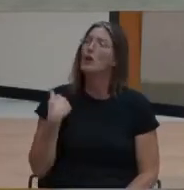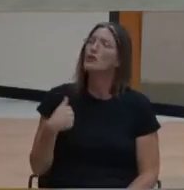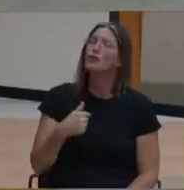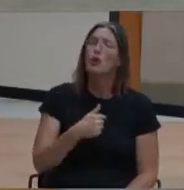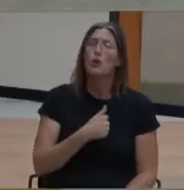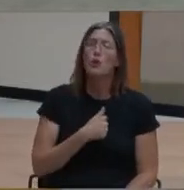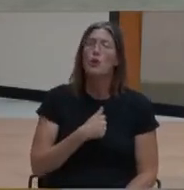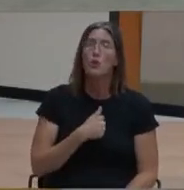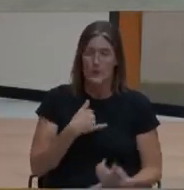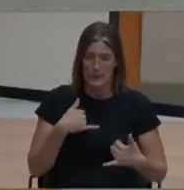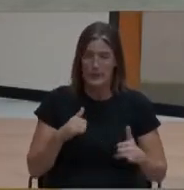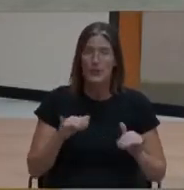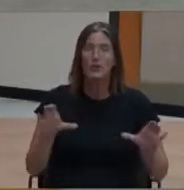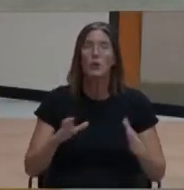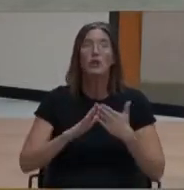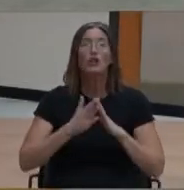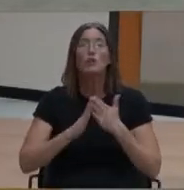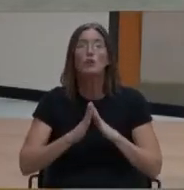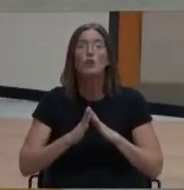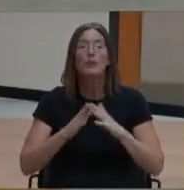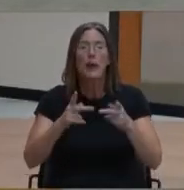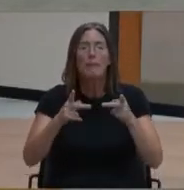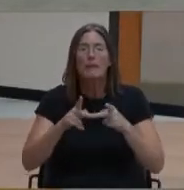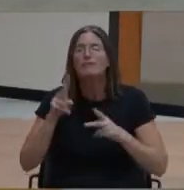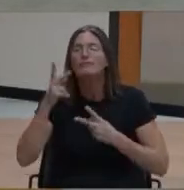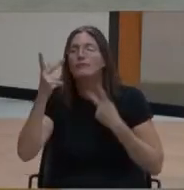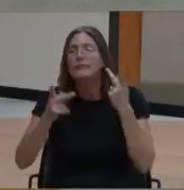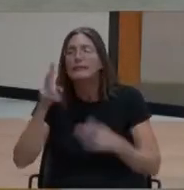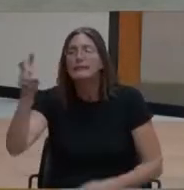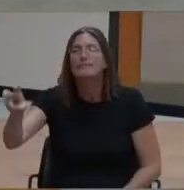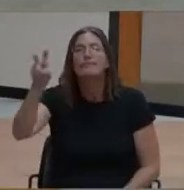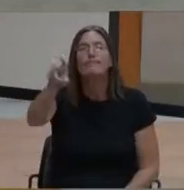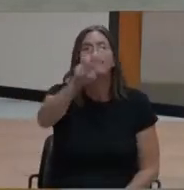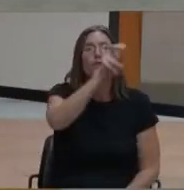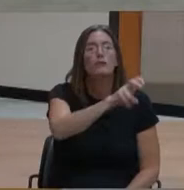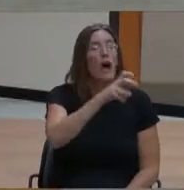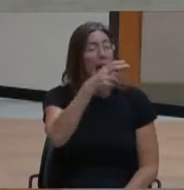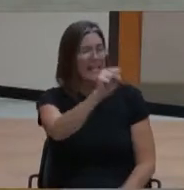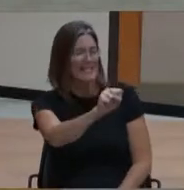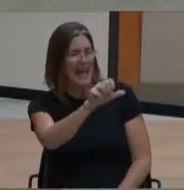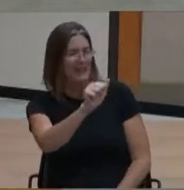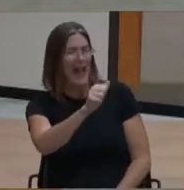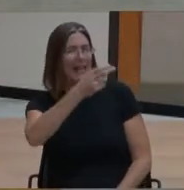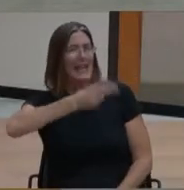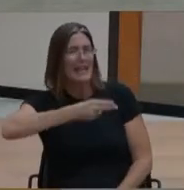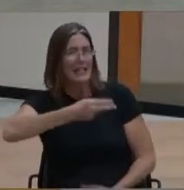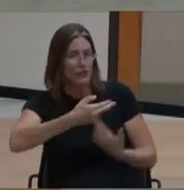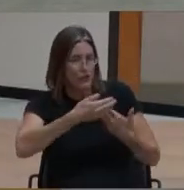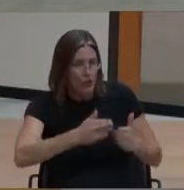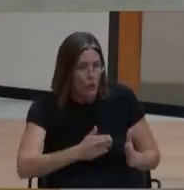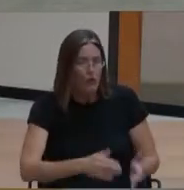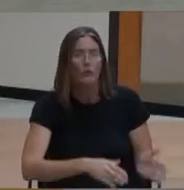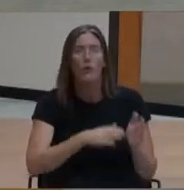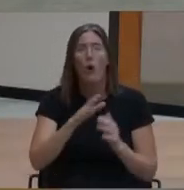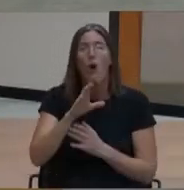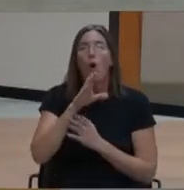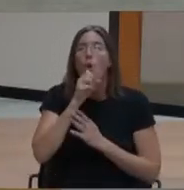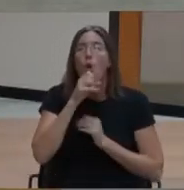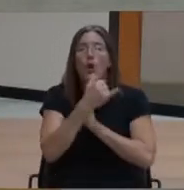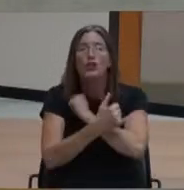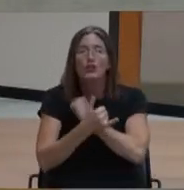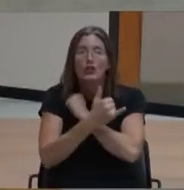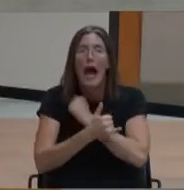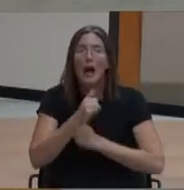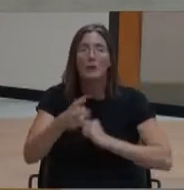In October, we have visited places like the Santa Ana History Room, the OC Archives, where we were able to see and touch